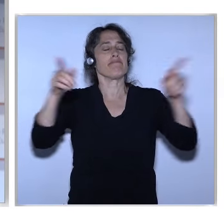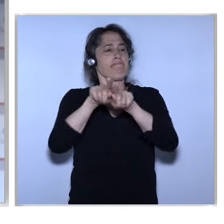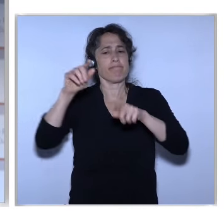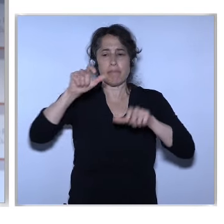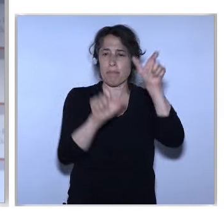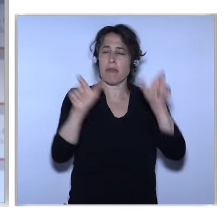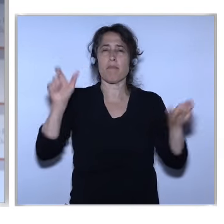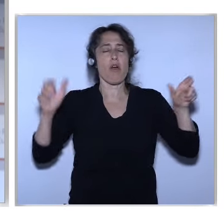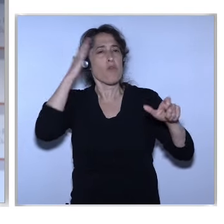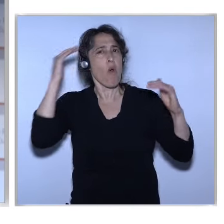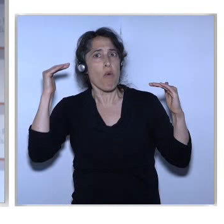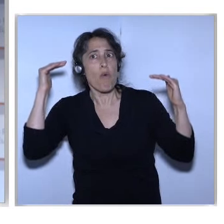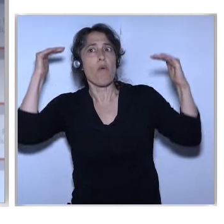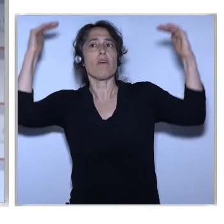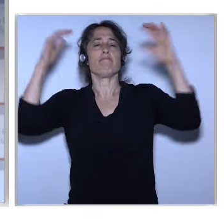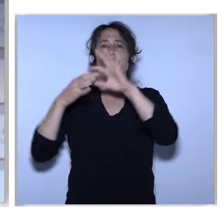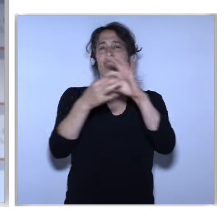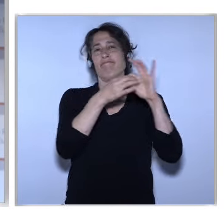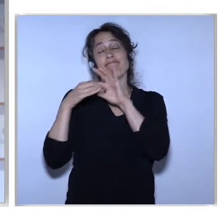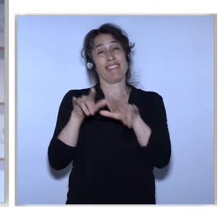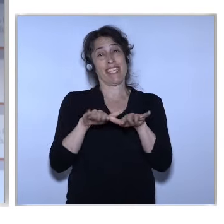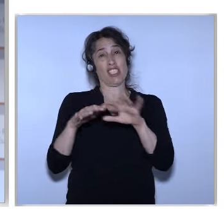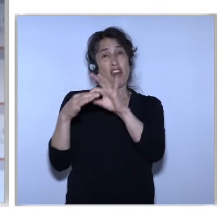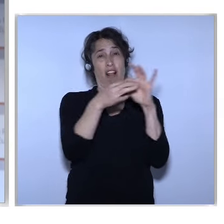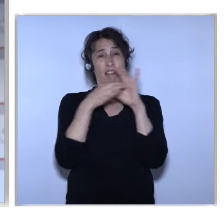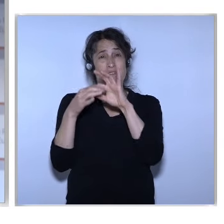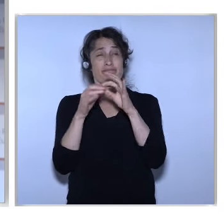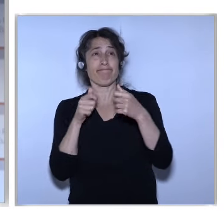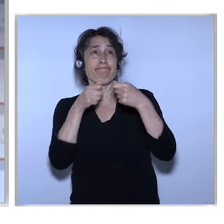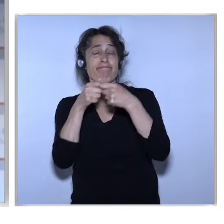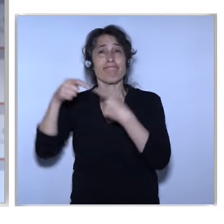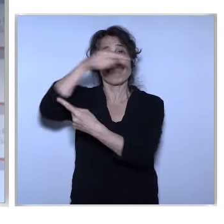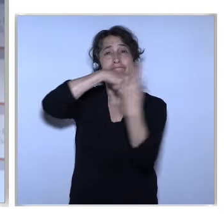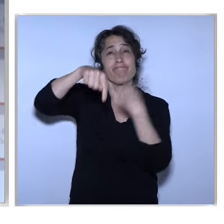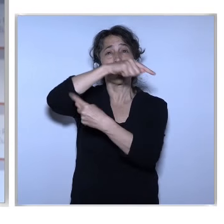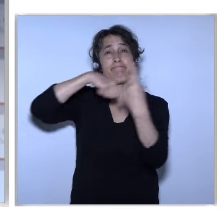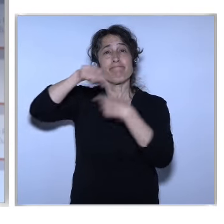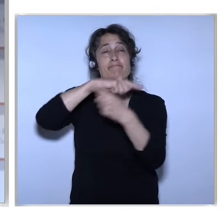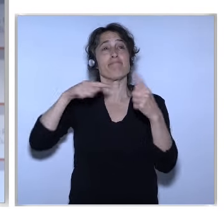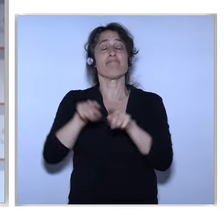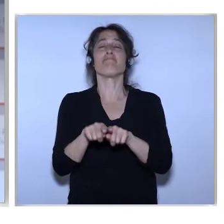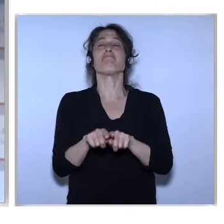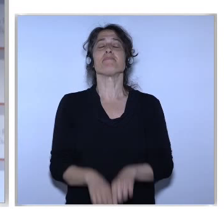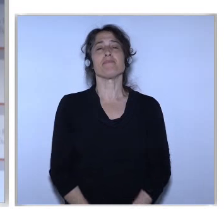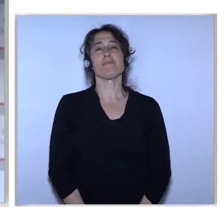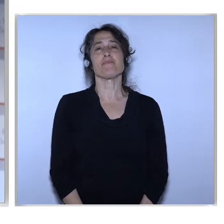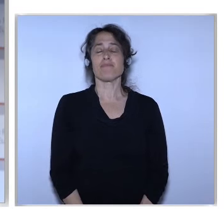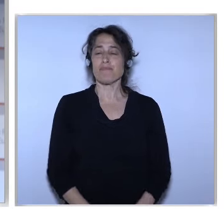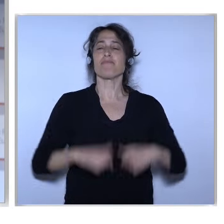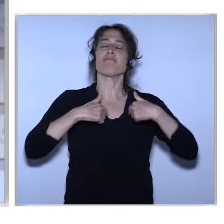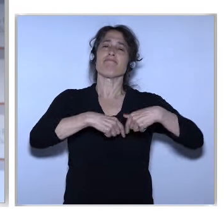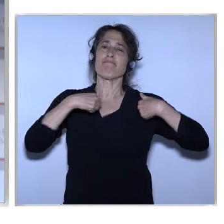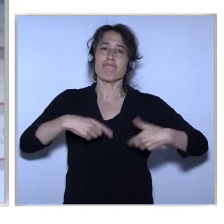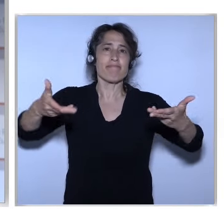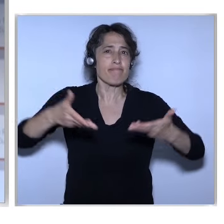Ladies and gentlemen Today, representatives from all over Europe meet here To